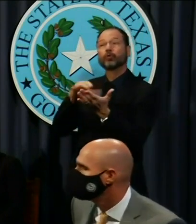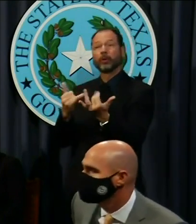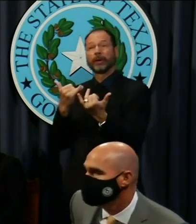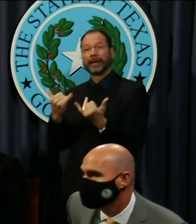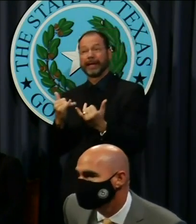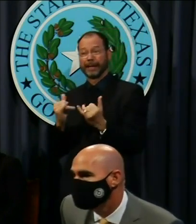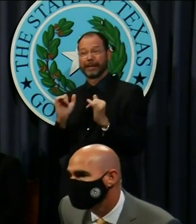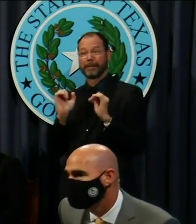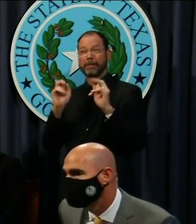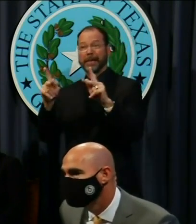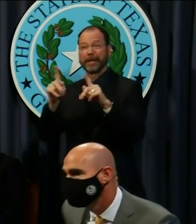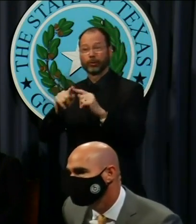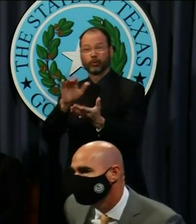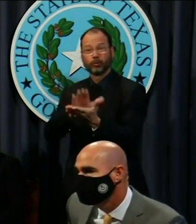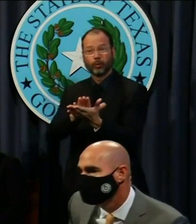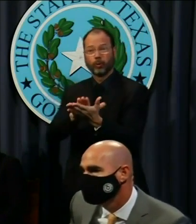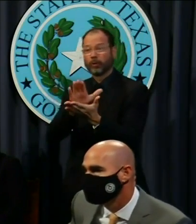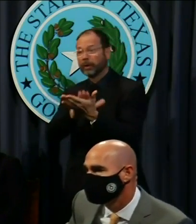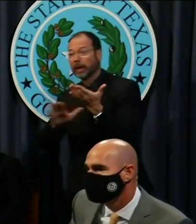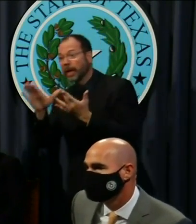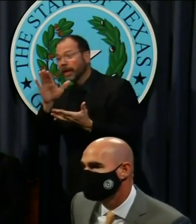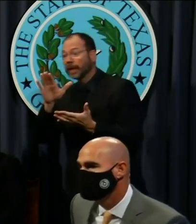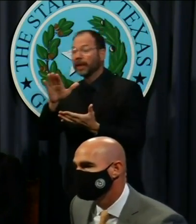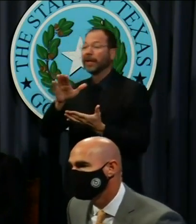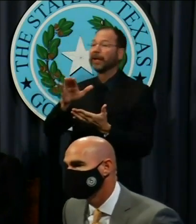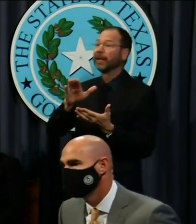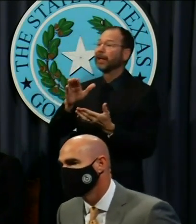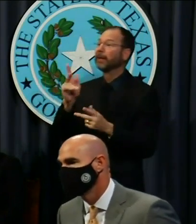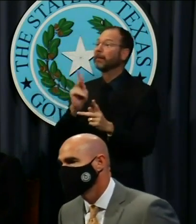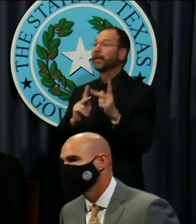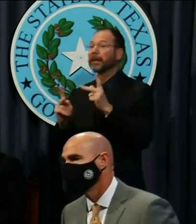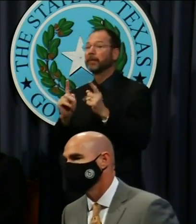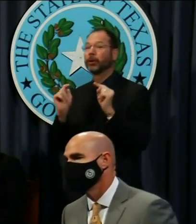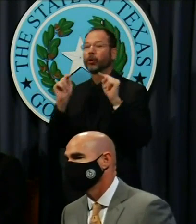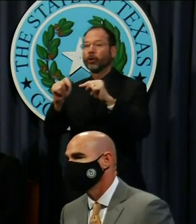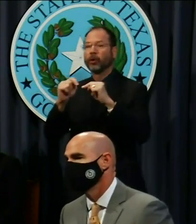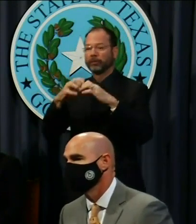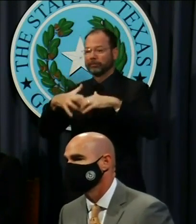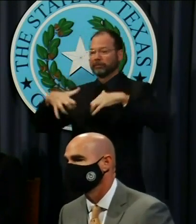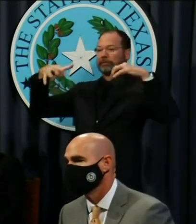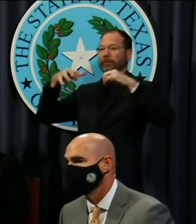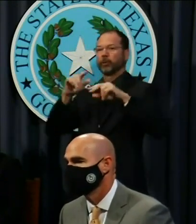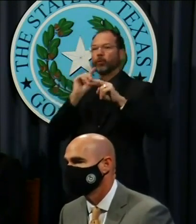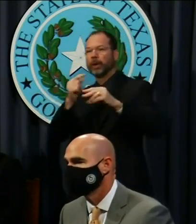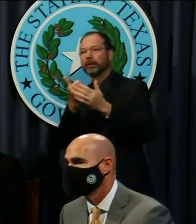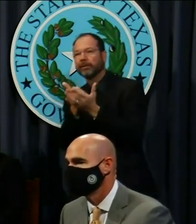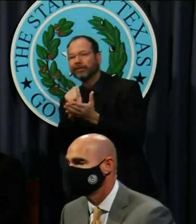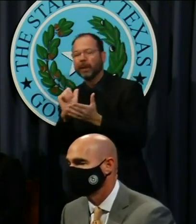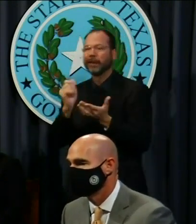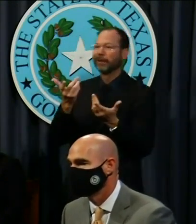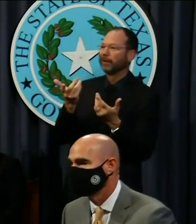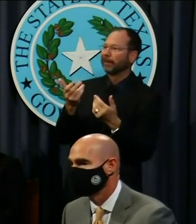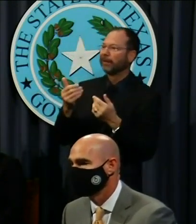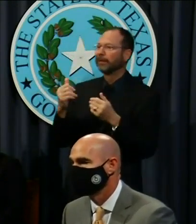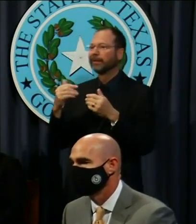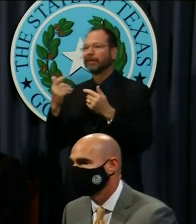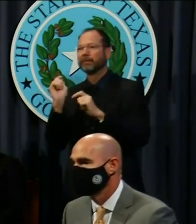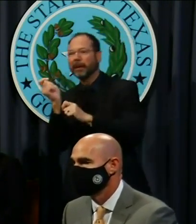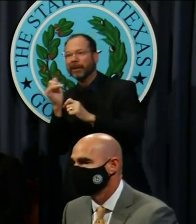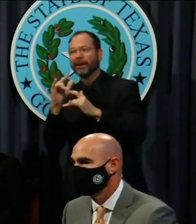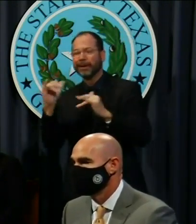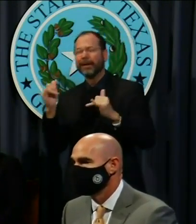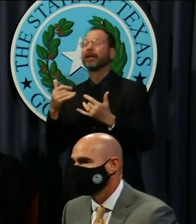schools and colleges, now that fans are returning to sporting events, and now that flu season is upon us.